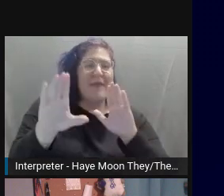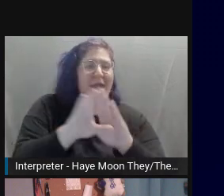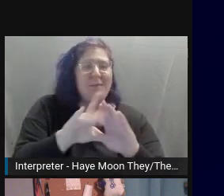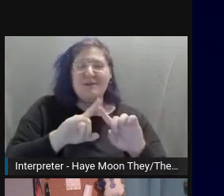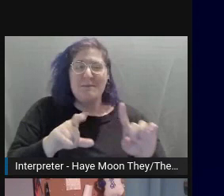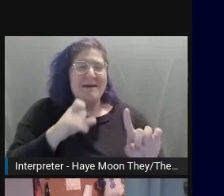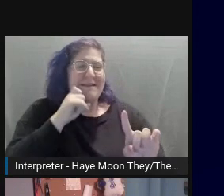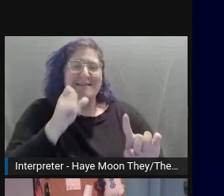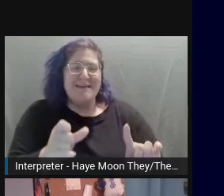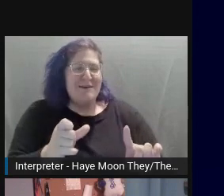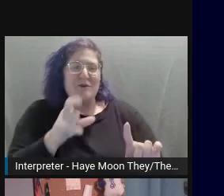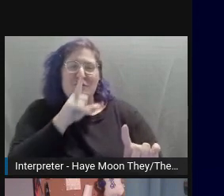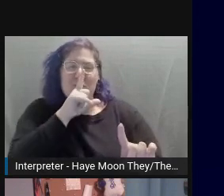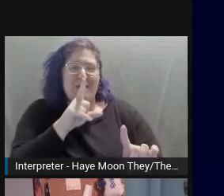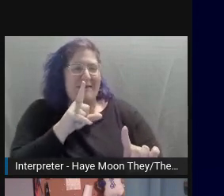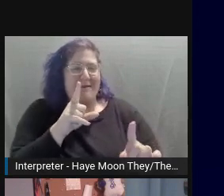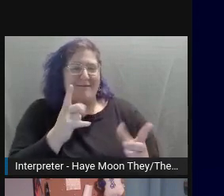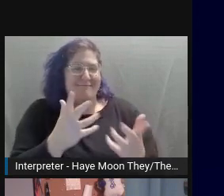your middle school diary.